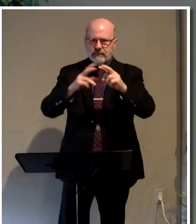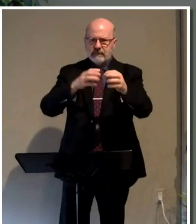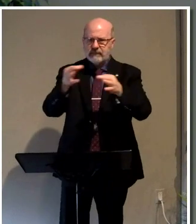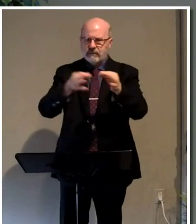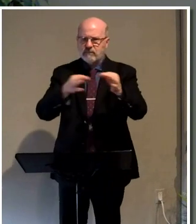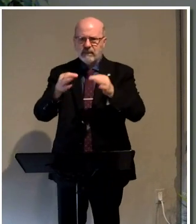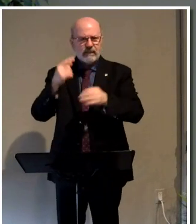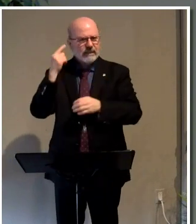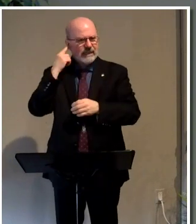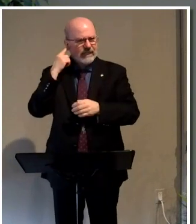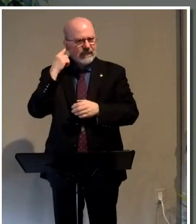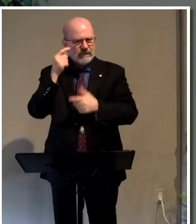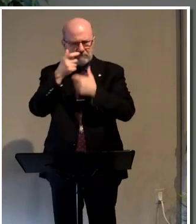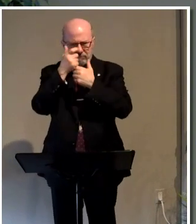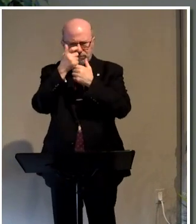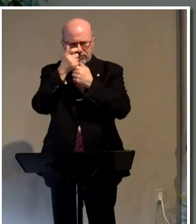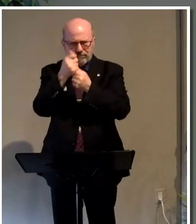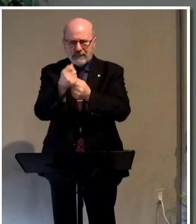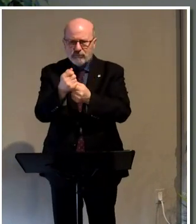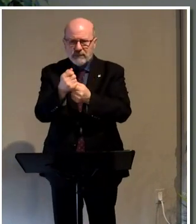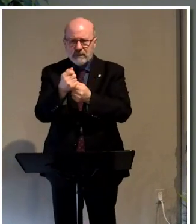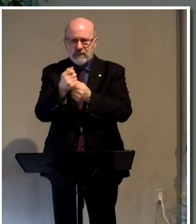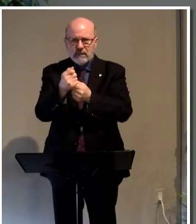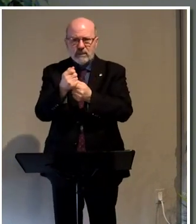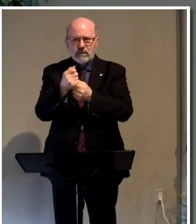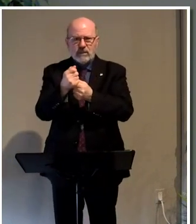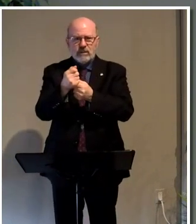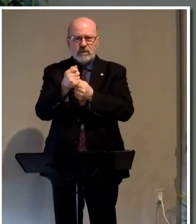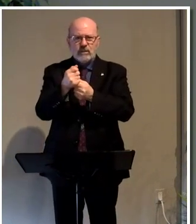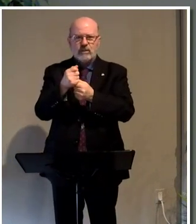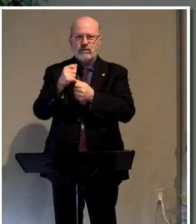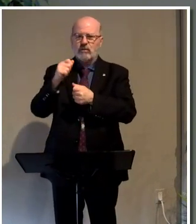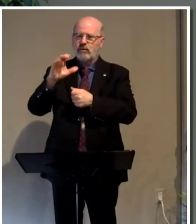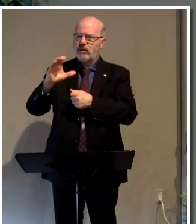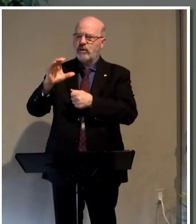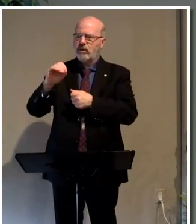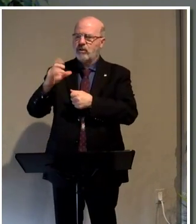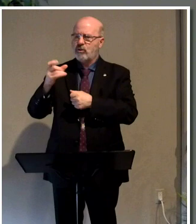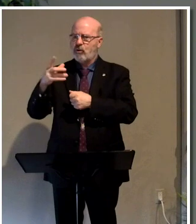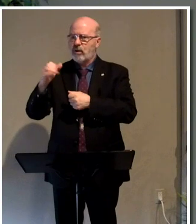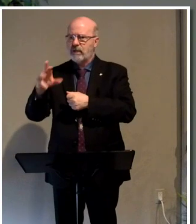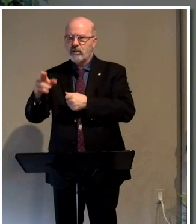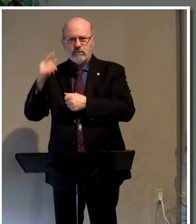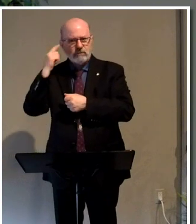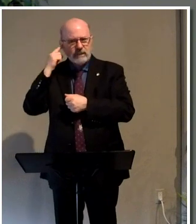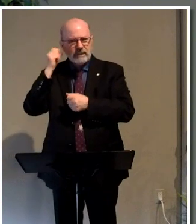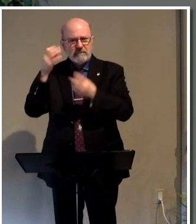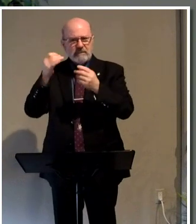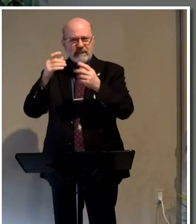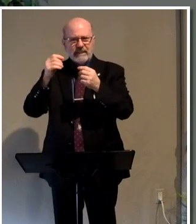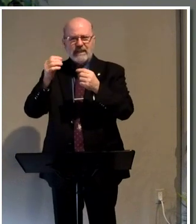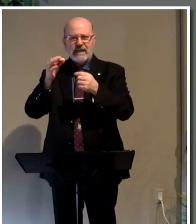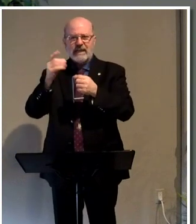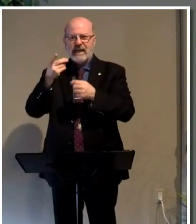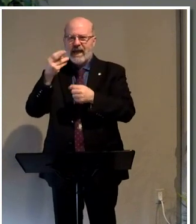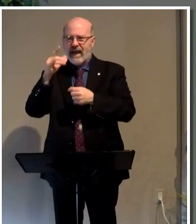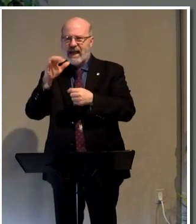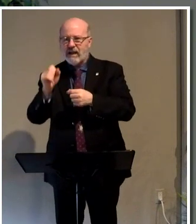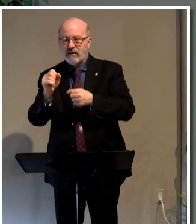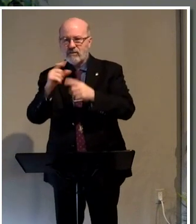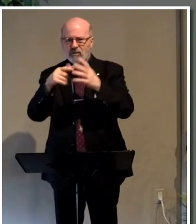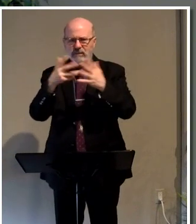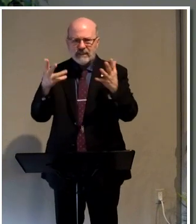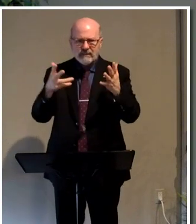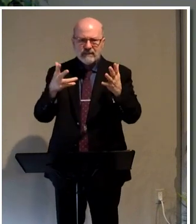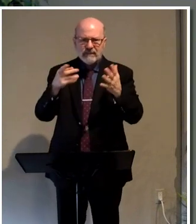the ear. Fascinating. The you ever you heard of the cochlear in the ear. They got all these little tiny hairs and all those